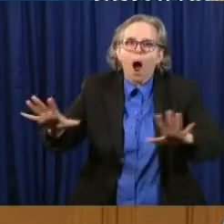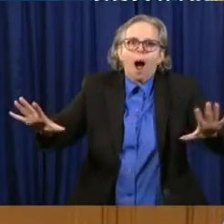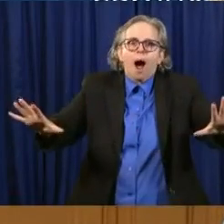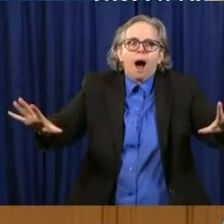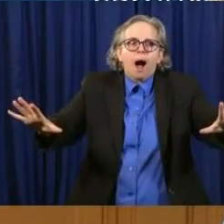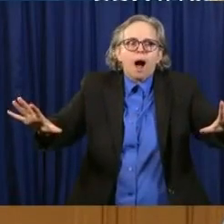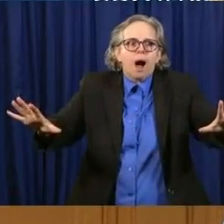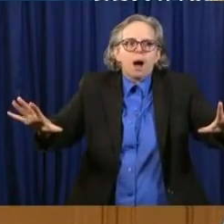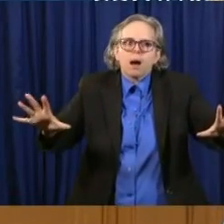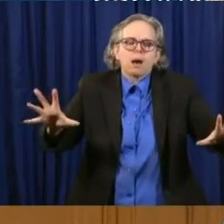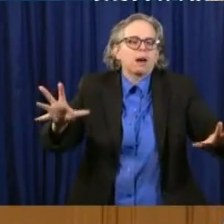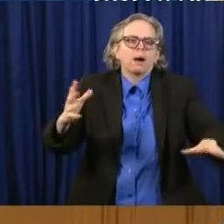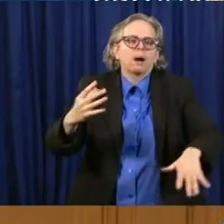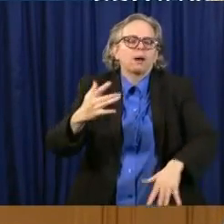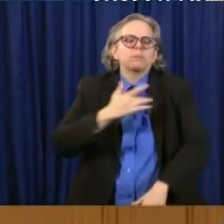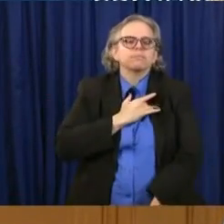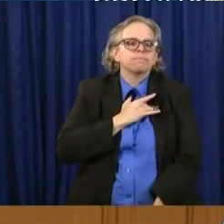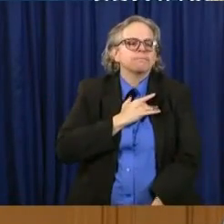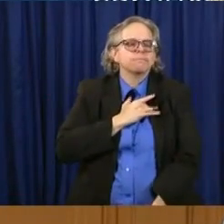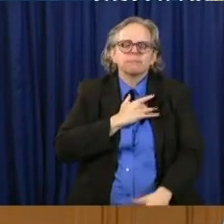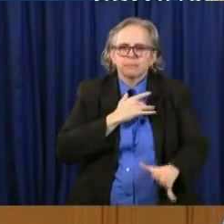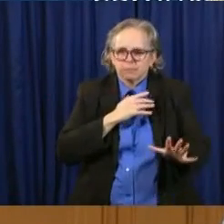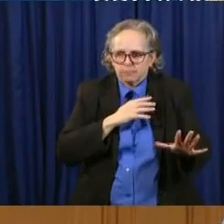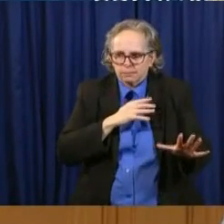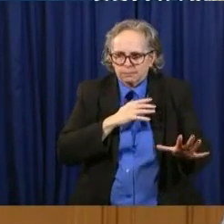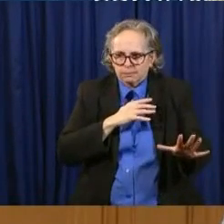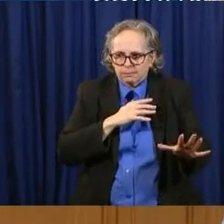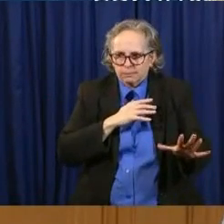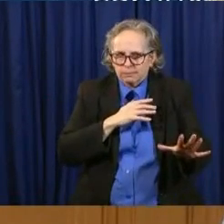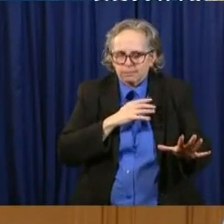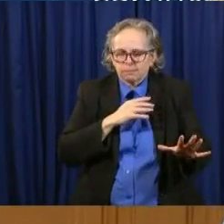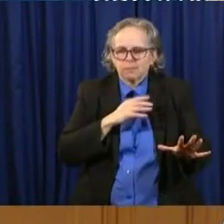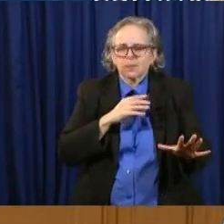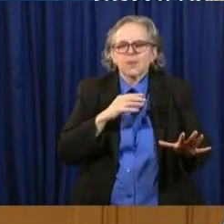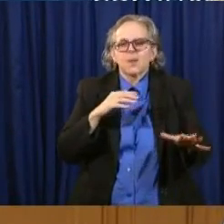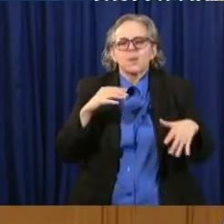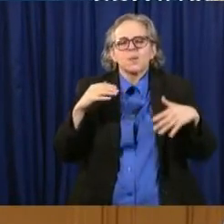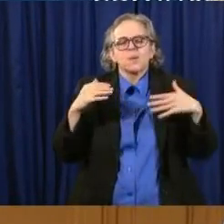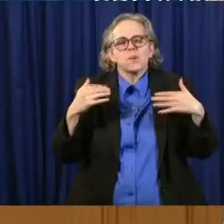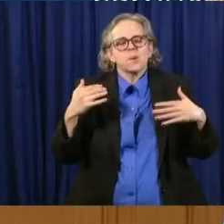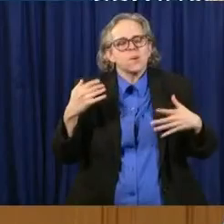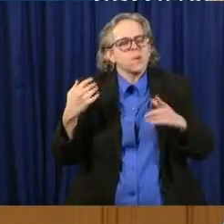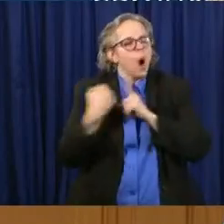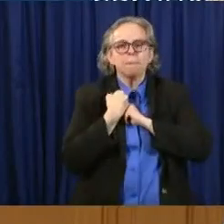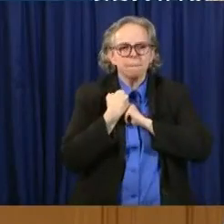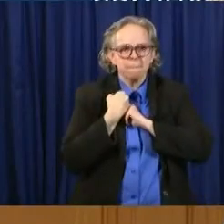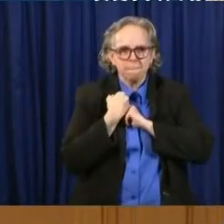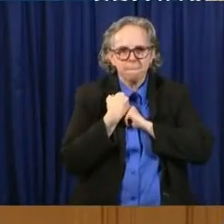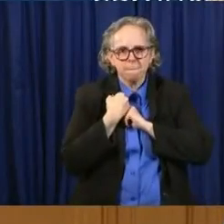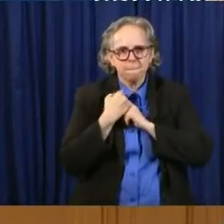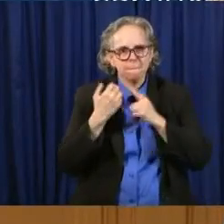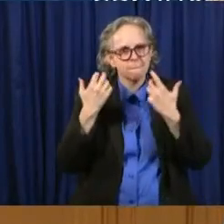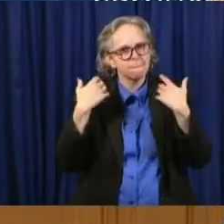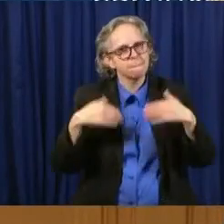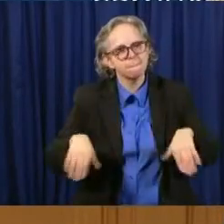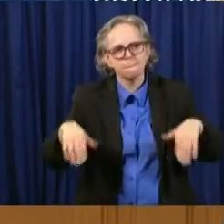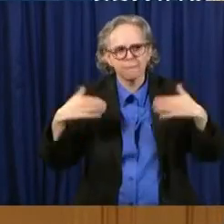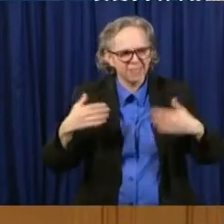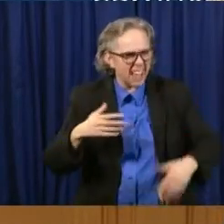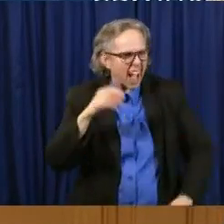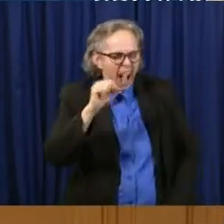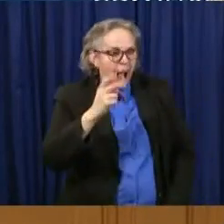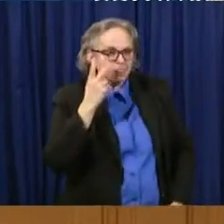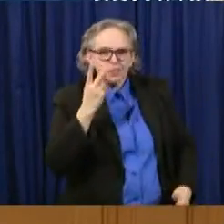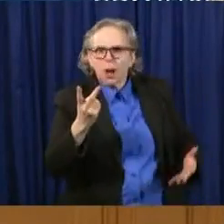it allowed me to pause and see how big the impact is. And I just saw an internal Battelle